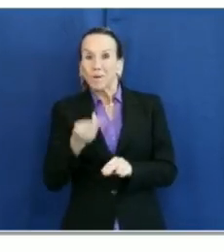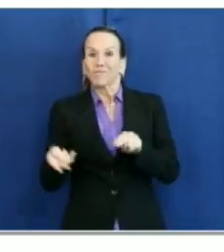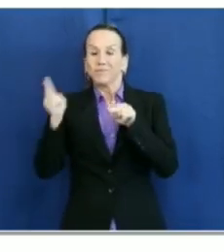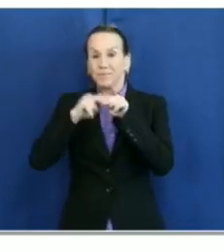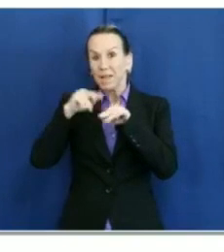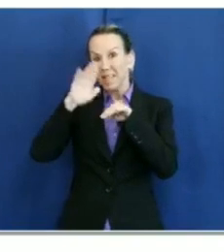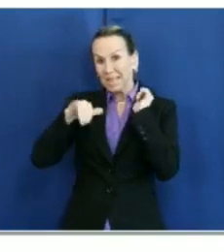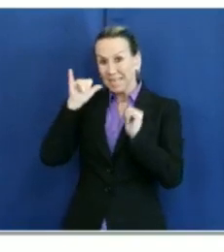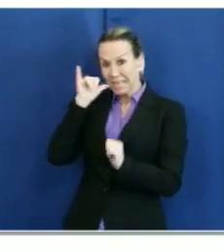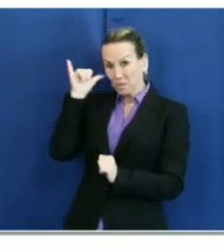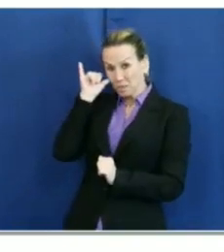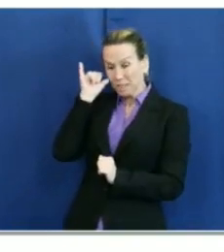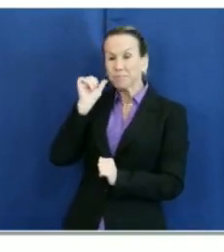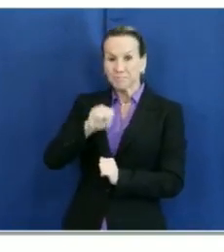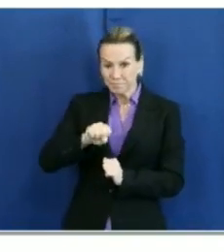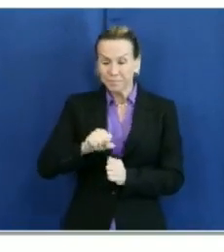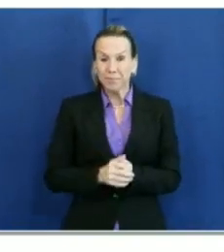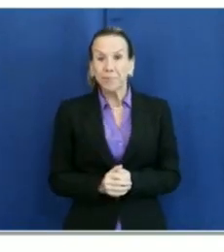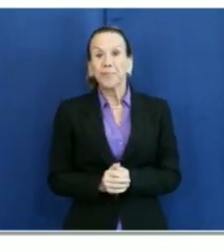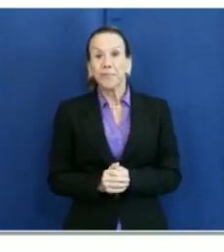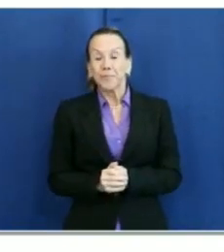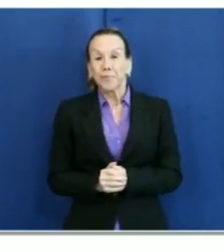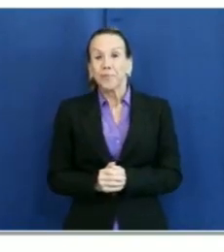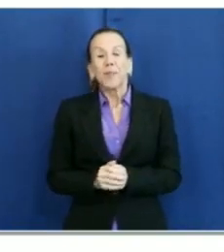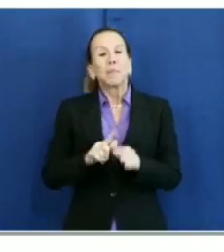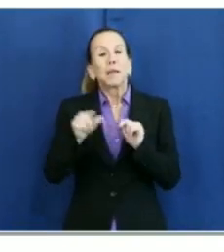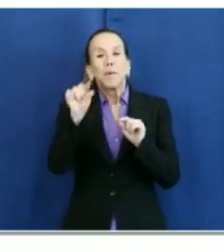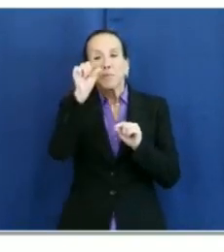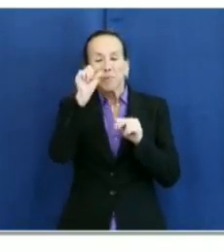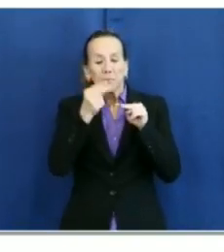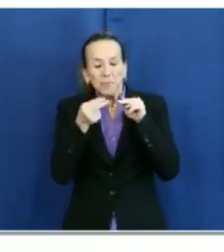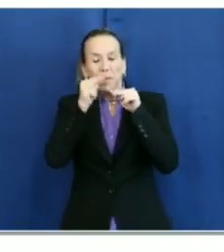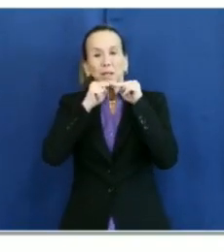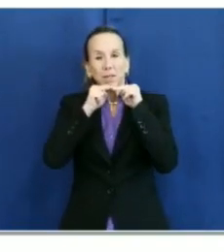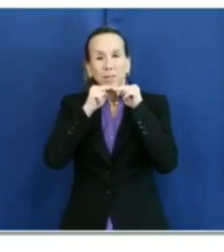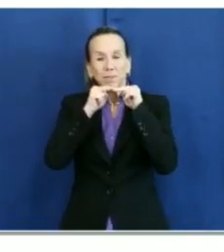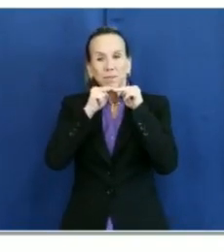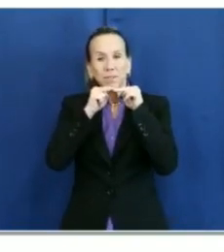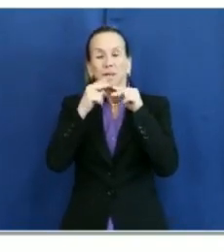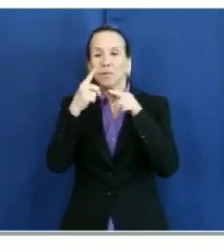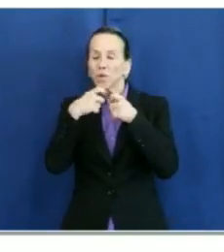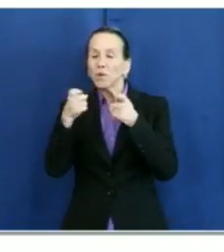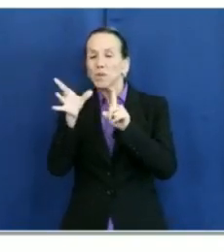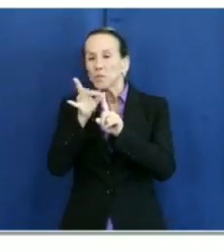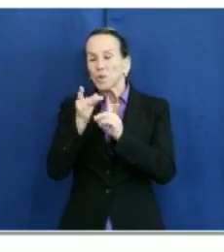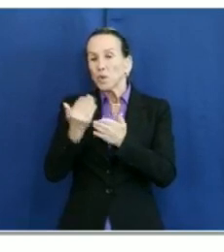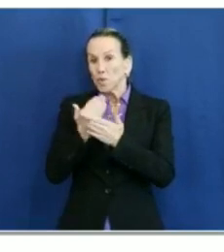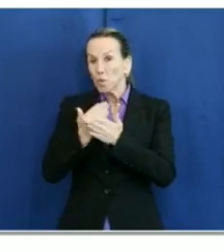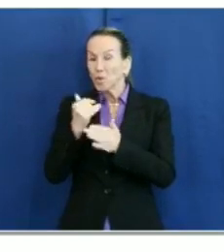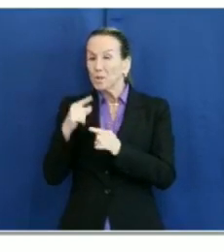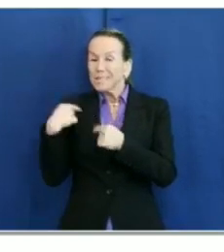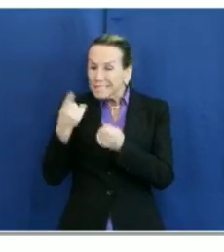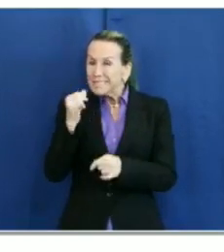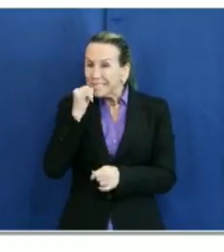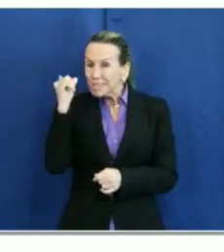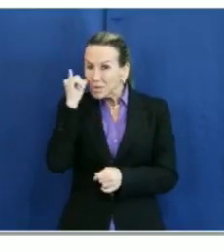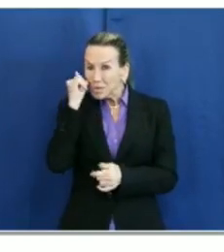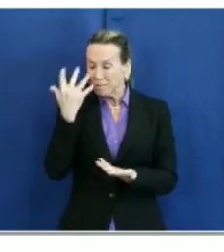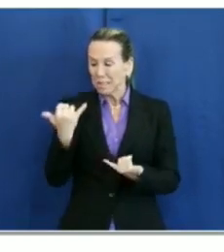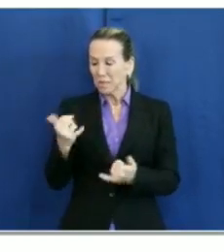than reported yesterday, and this is a slight increase in new cases since yesterday's report of